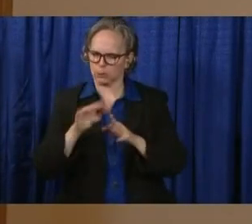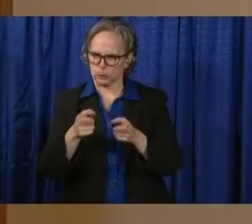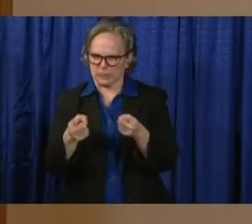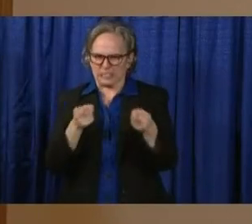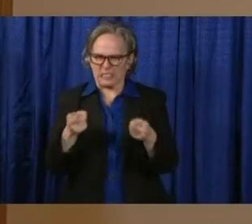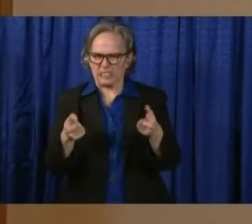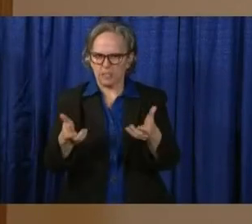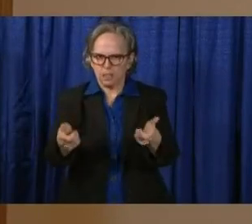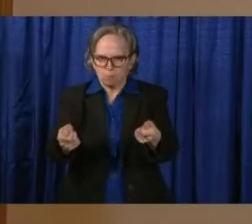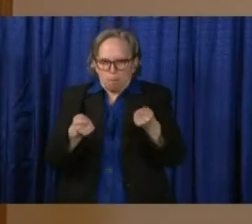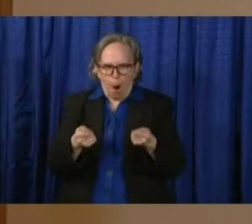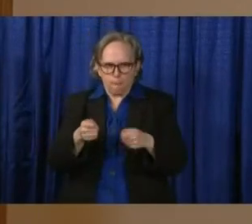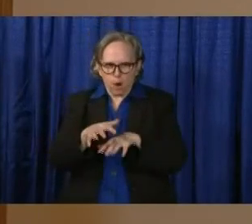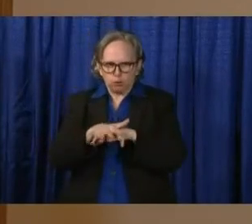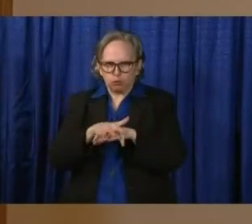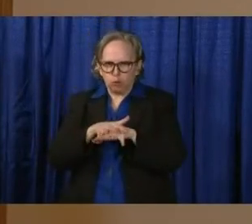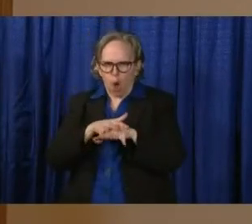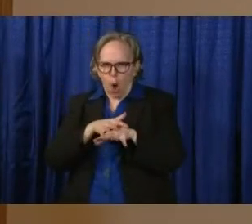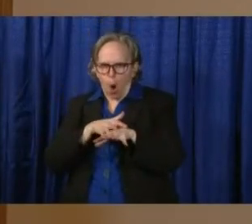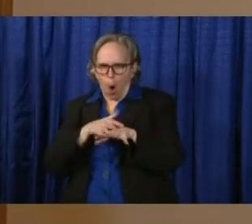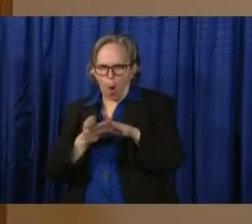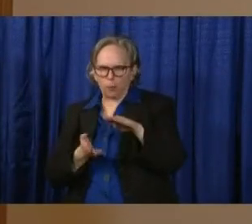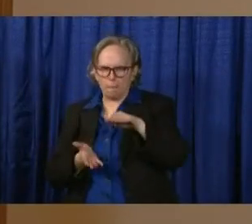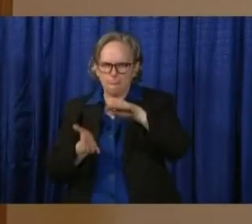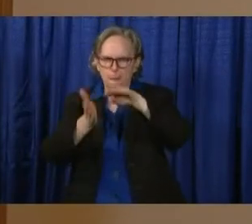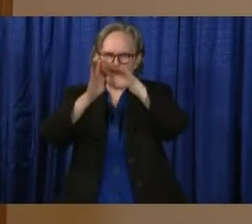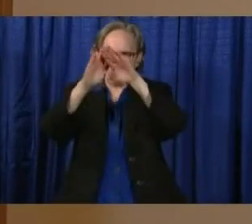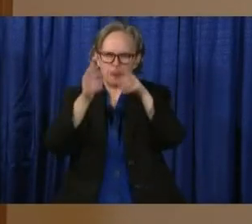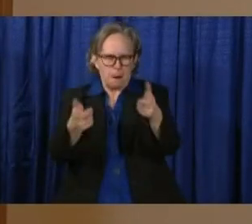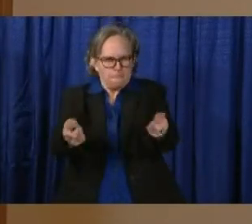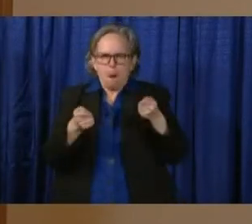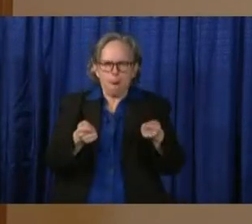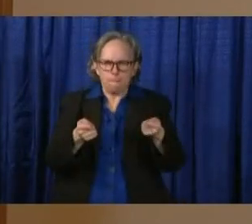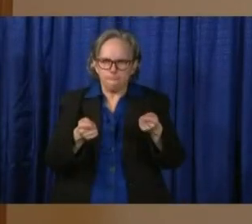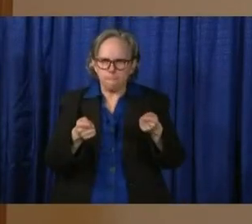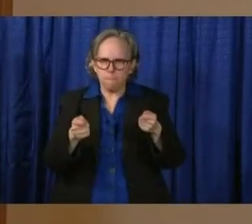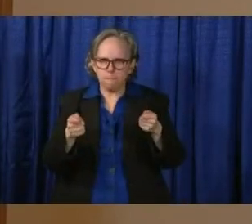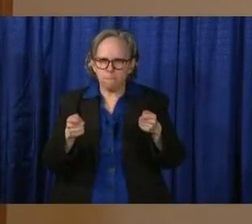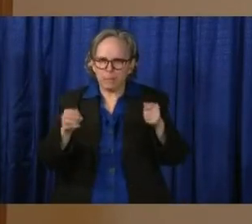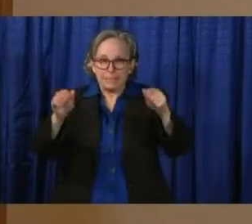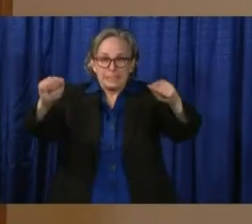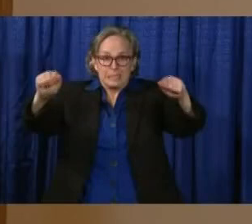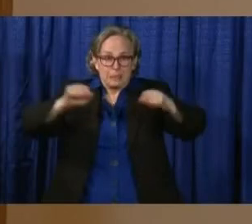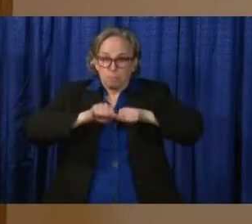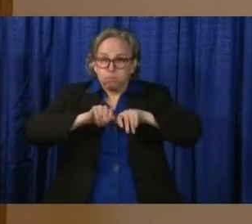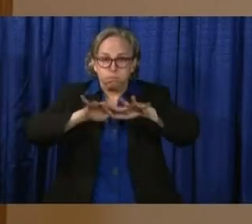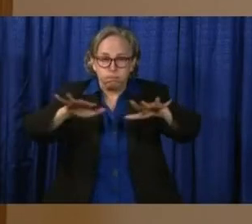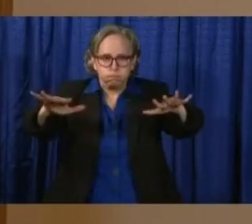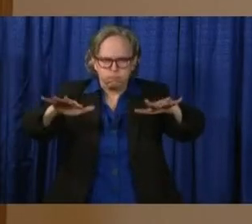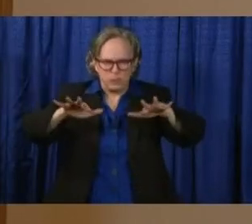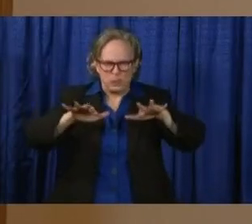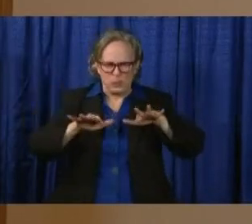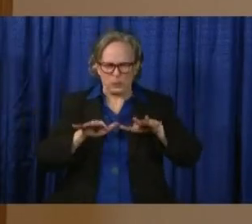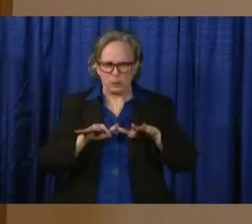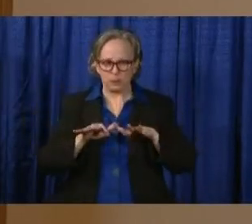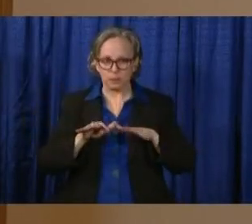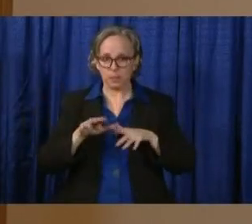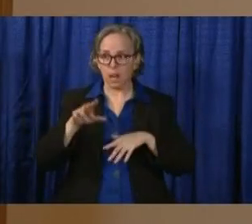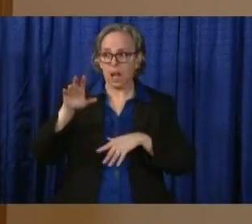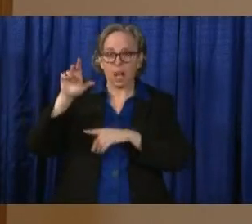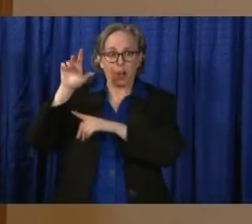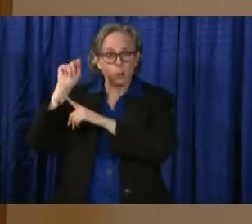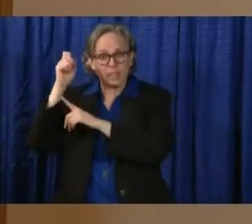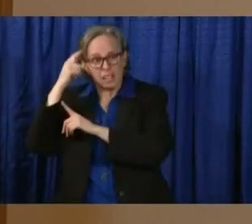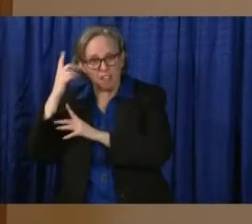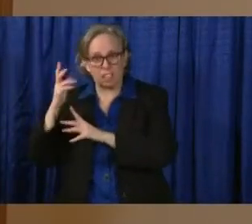and control that response. That is everything the governor and lieutenant governor have been fighting for. And again,